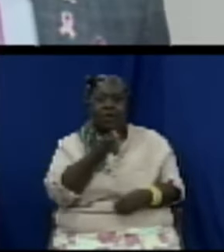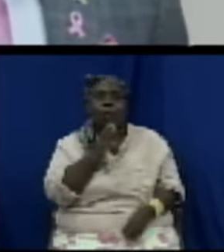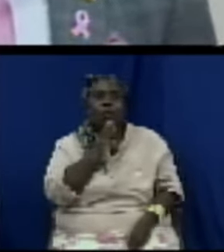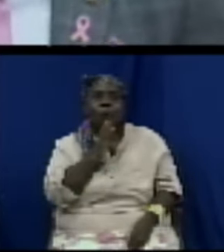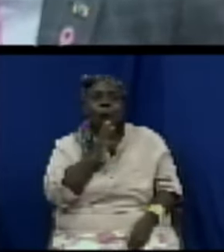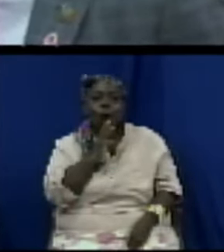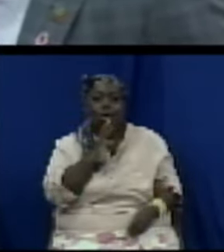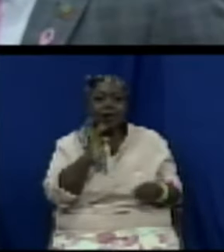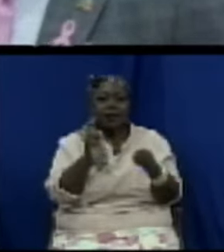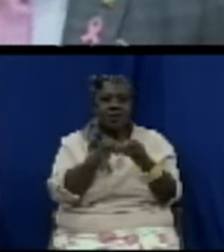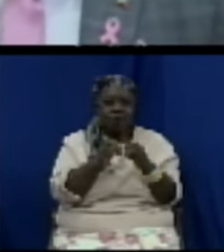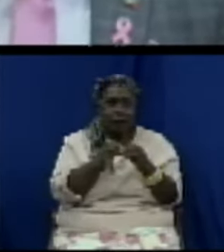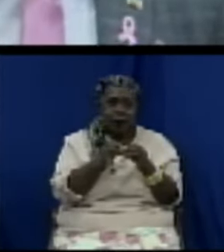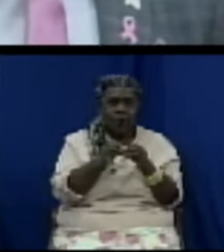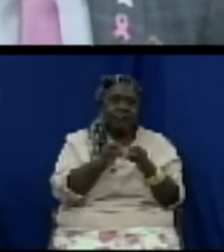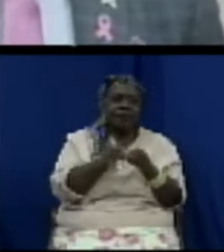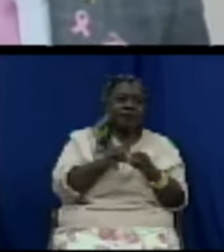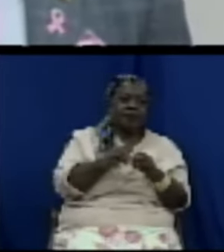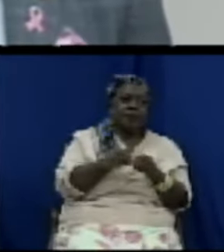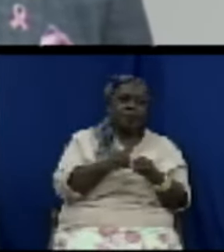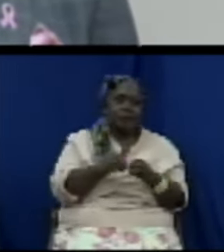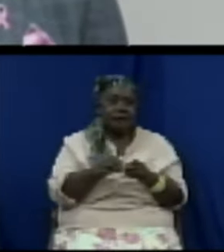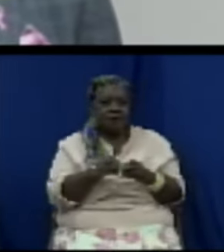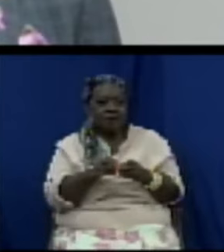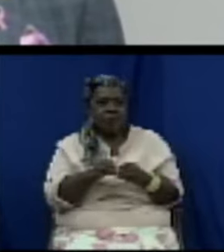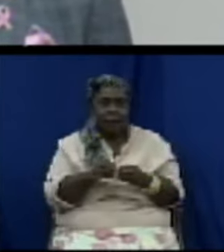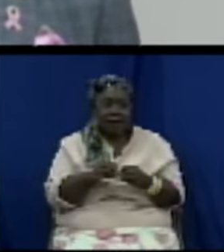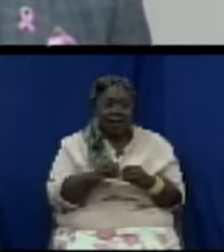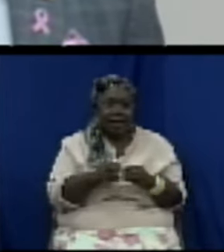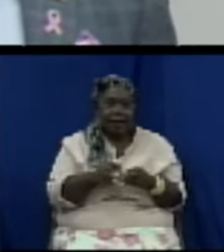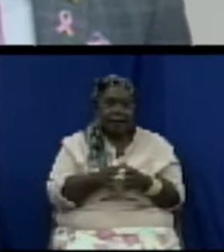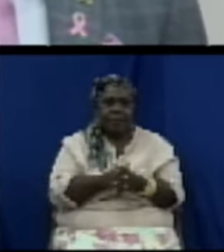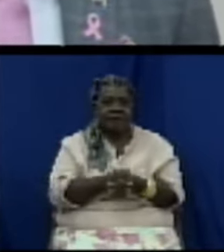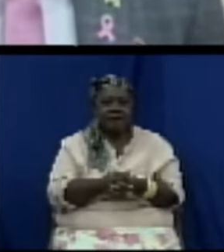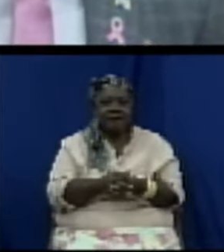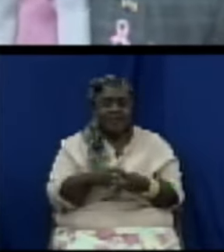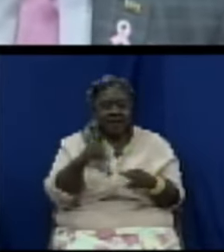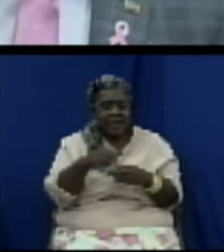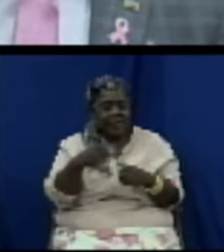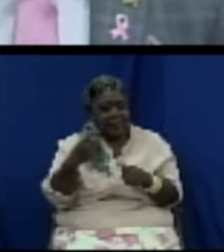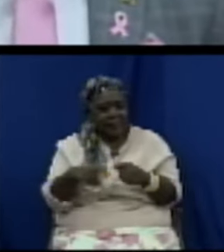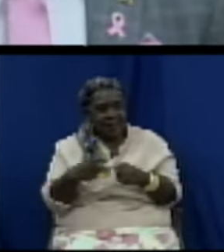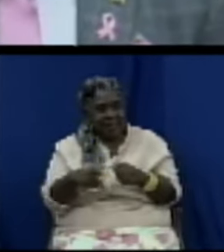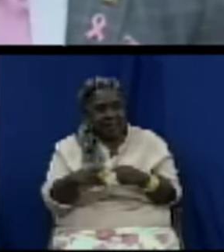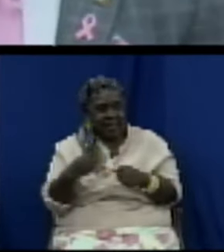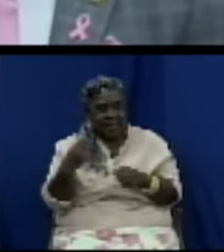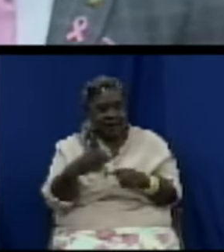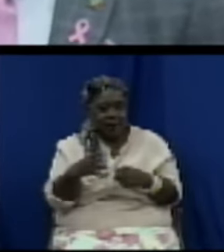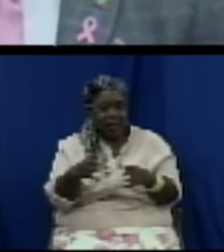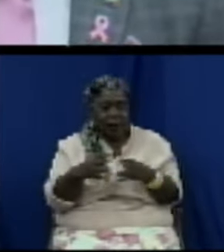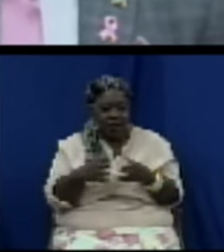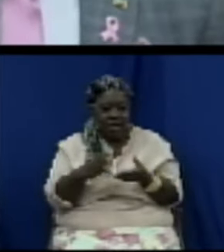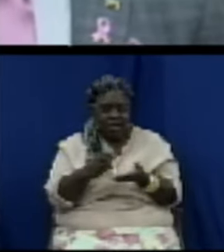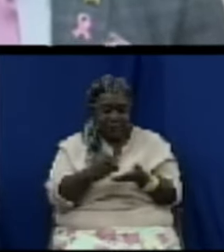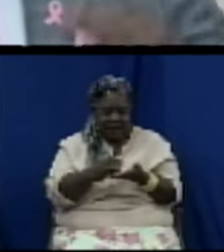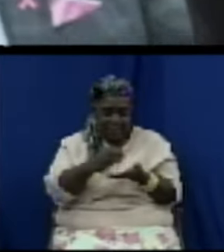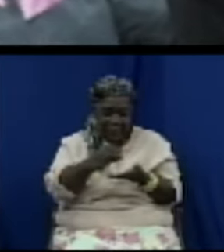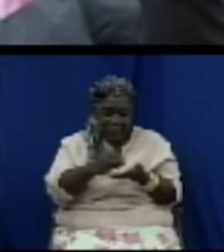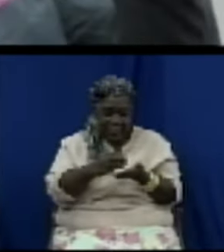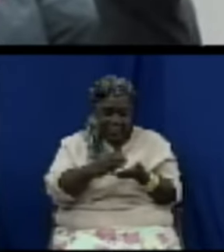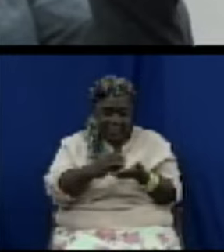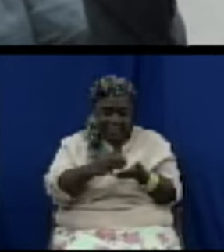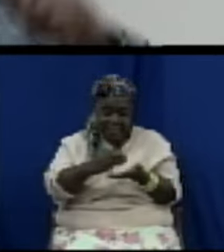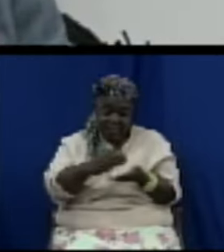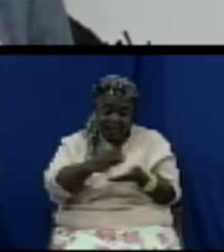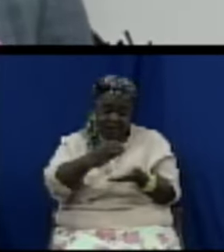Well, potion is important. You can have a small glass, of course, but you know, you think it's, you have to be careful when you say glass, because this